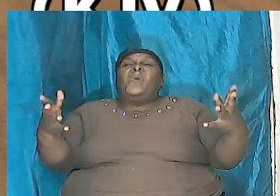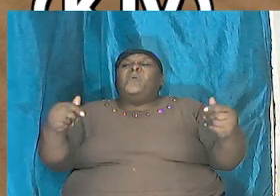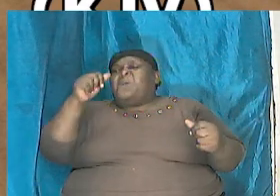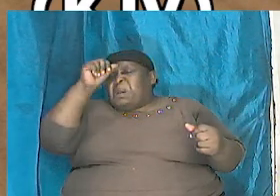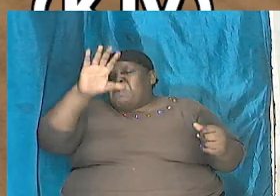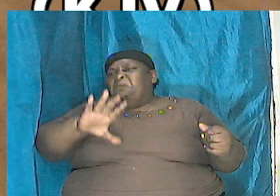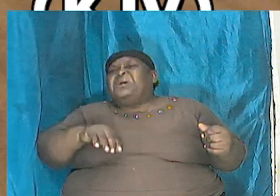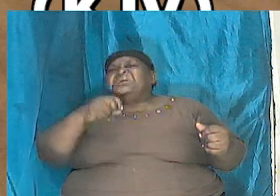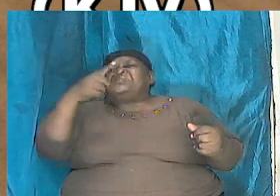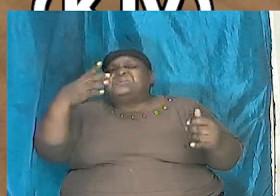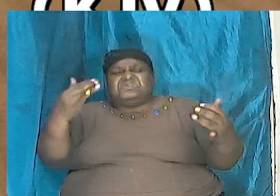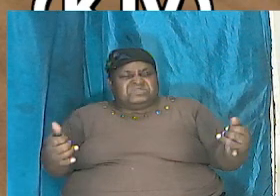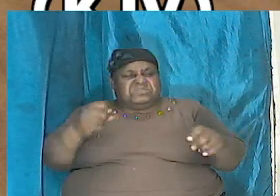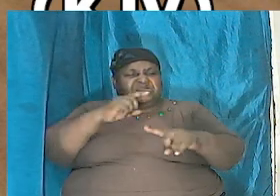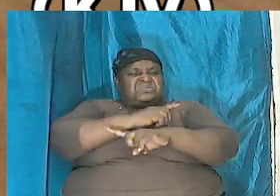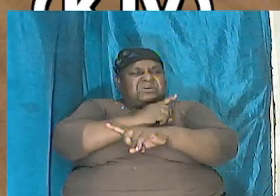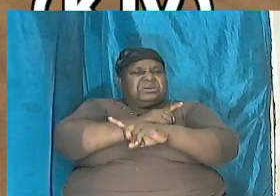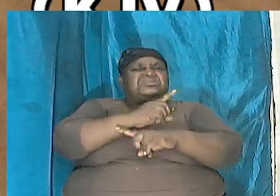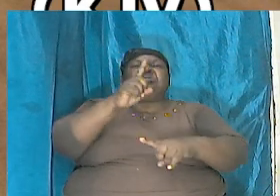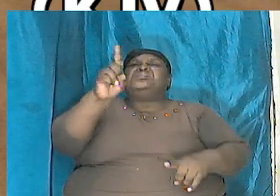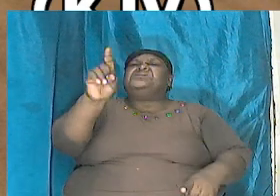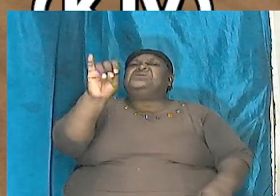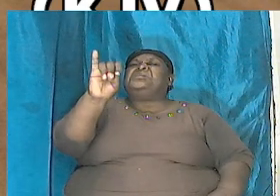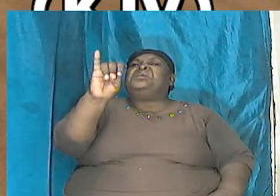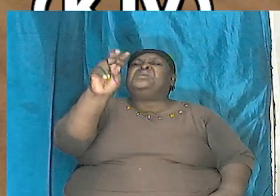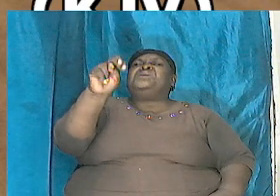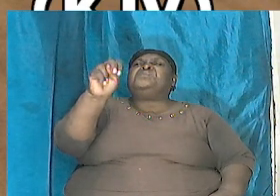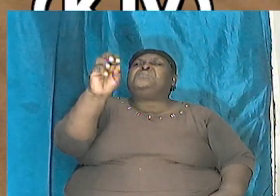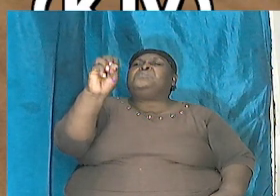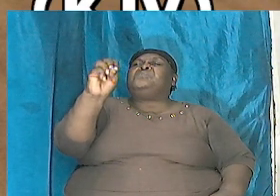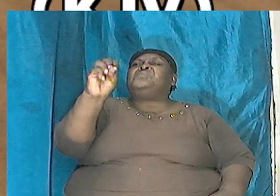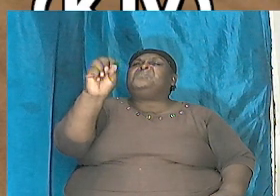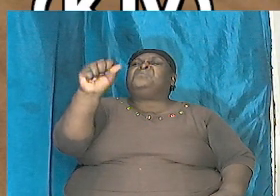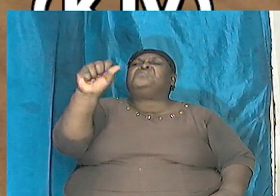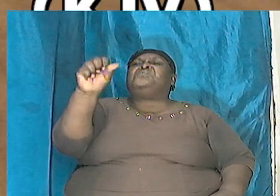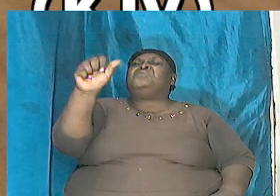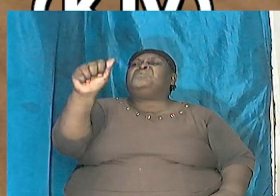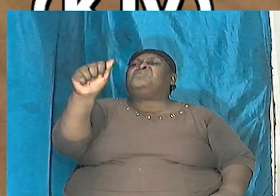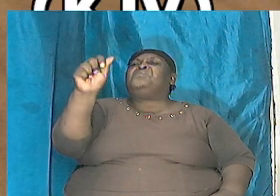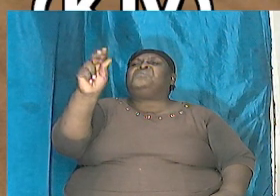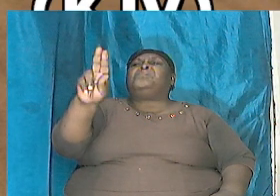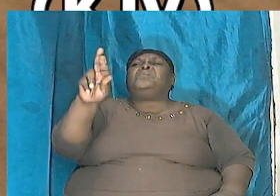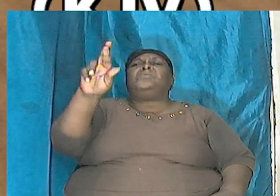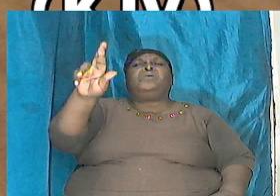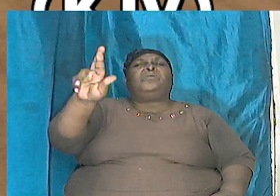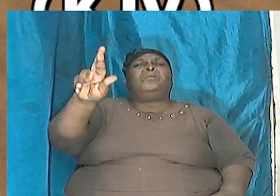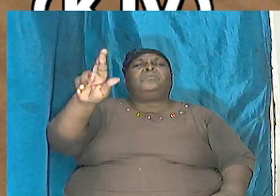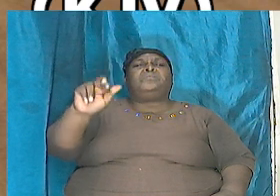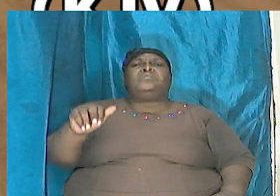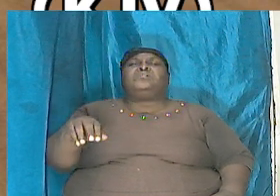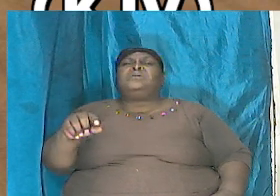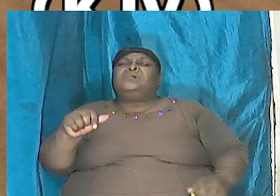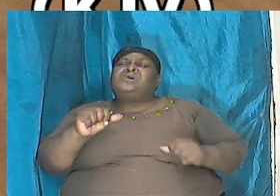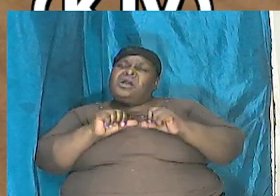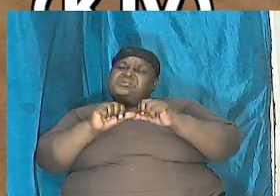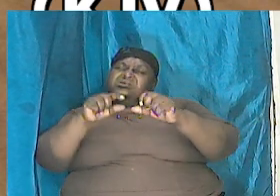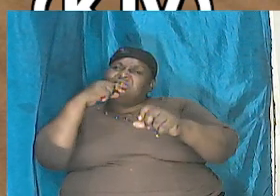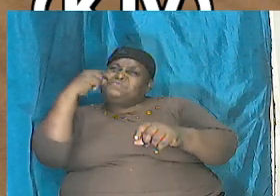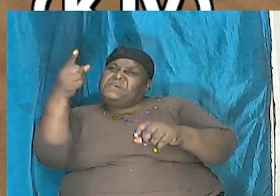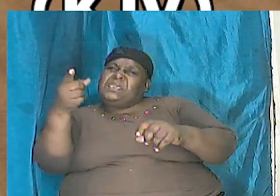dinosaur I am telling you I don't want to go anymore you can read it later on but it goes on to talk about